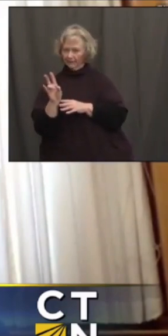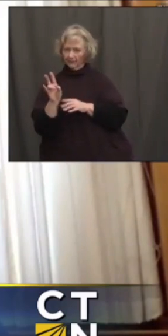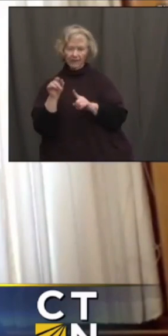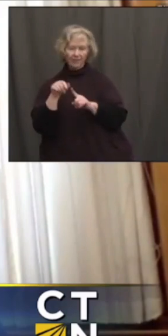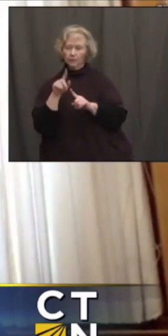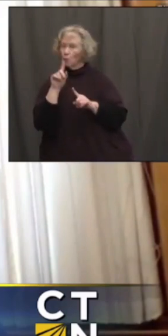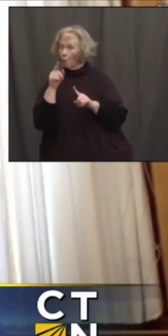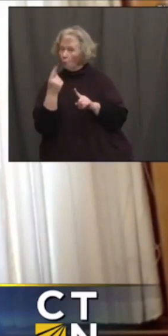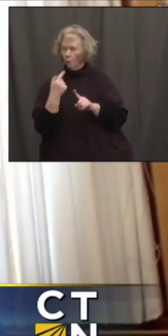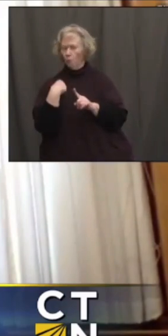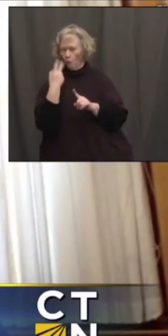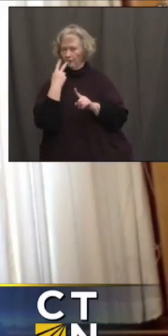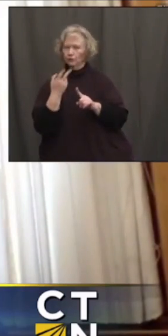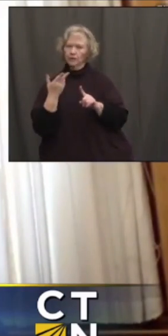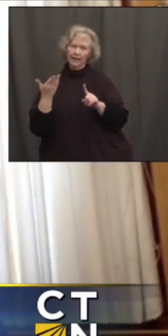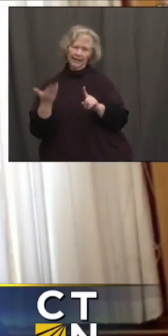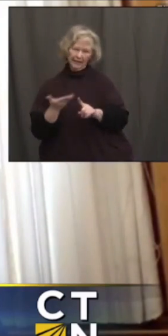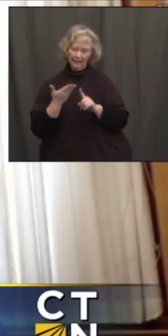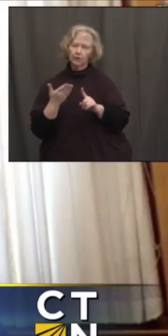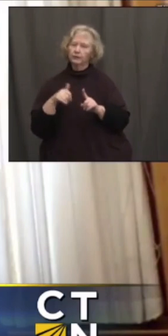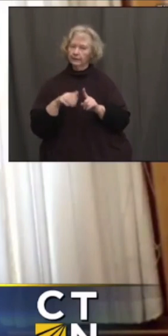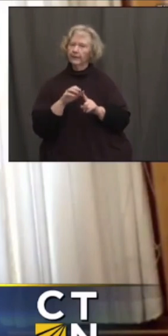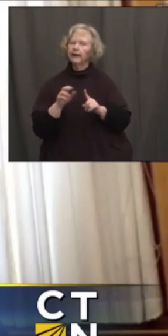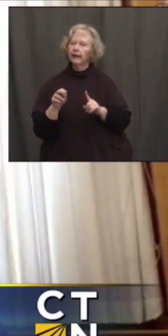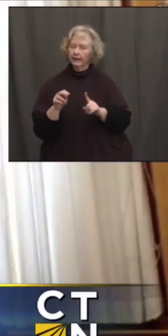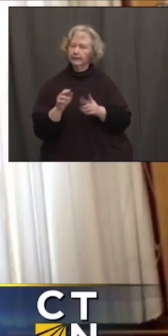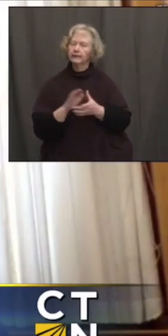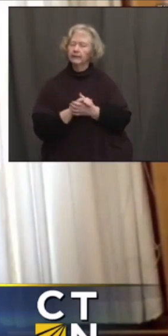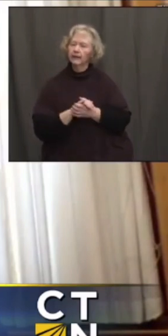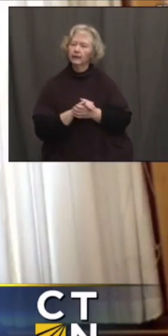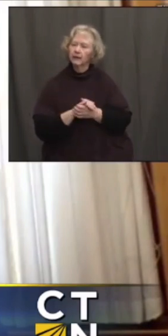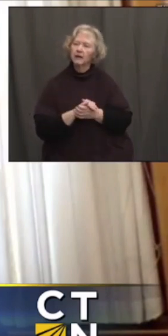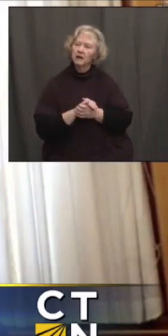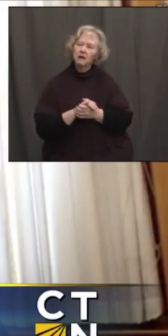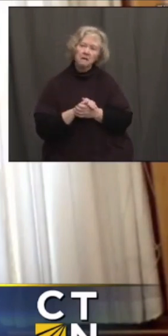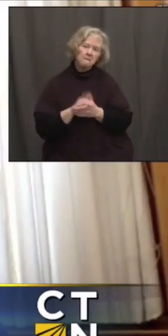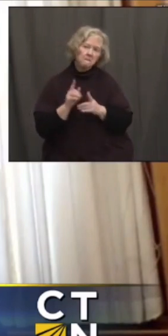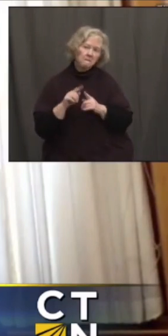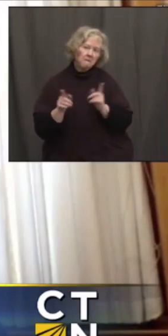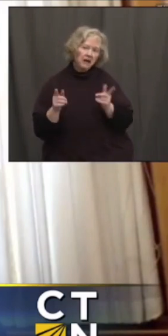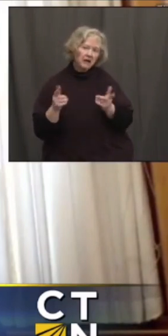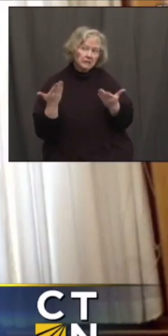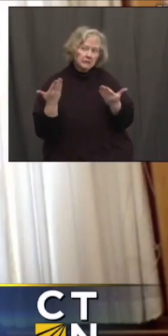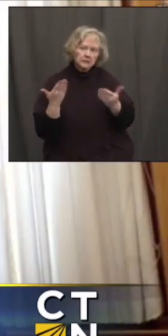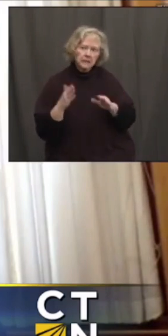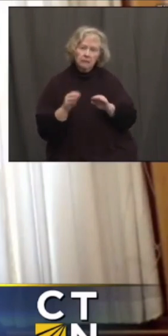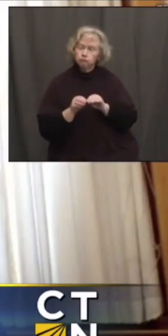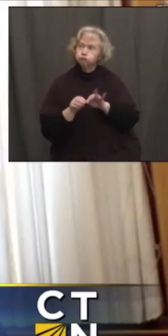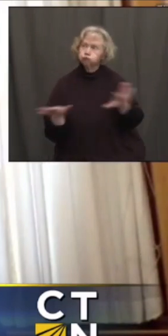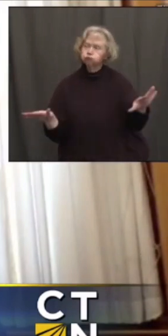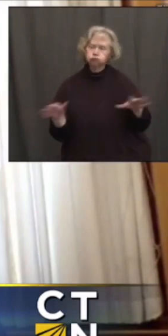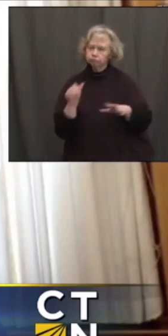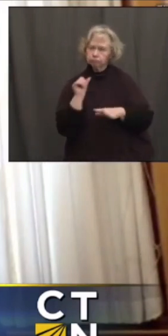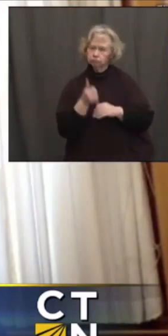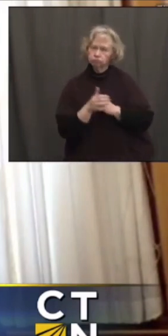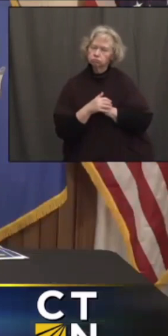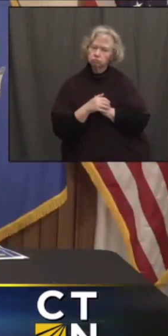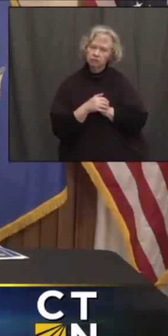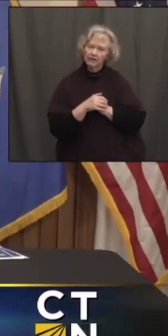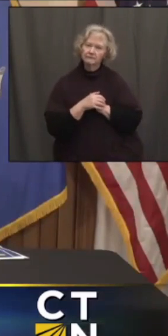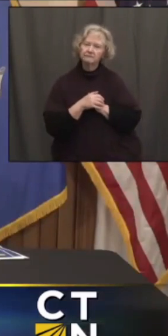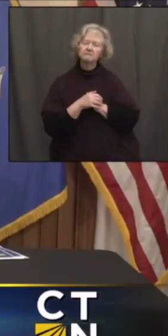identified in any meaningful quantity in the state so far. But as the governor said, it does not seem like it's, you know, really taken off.